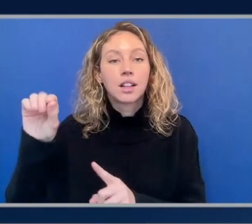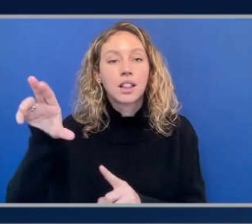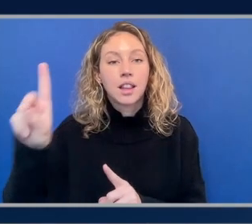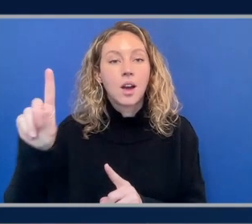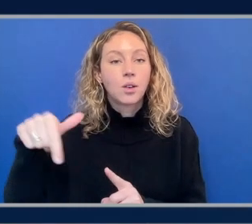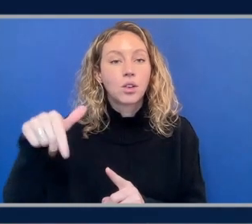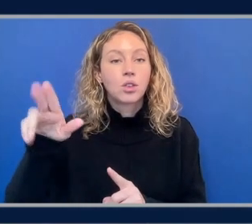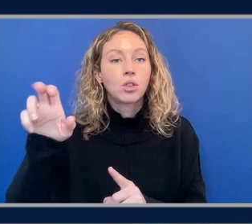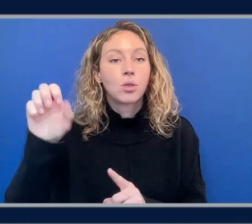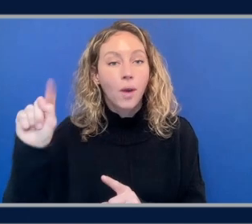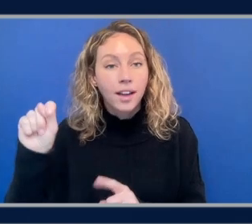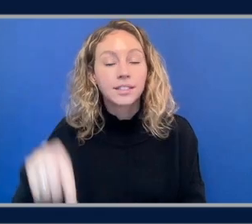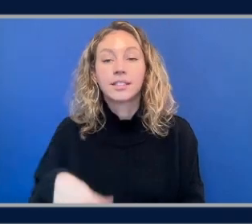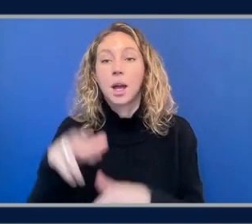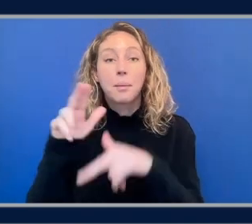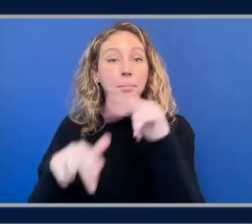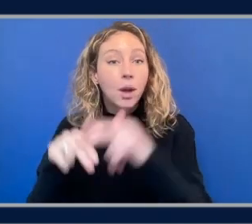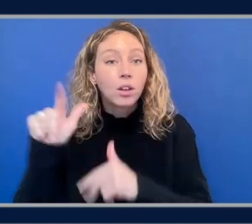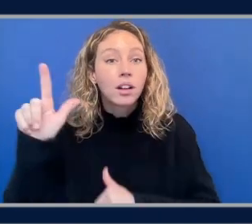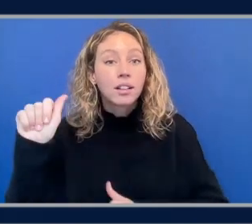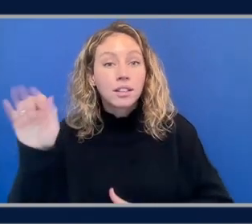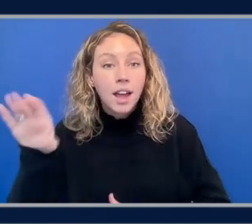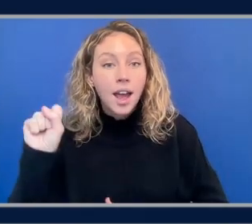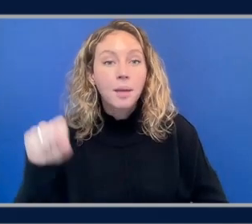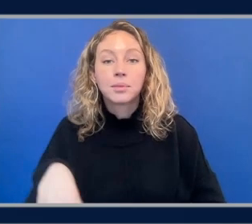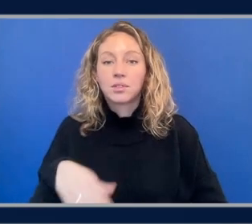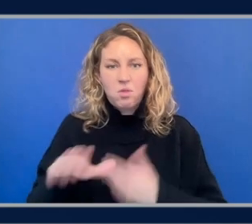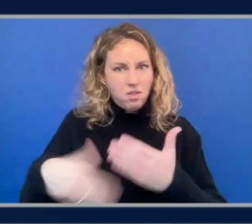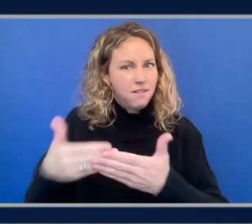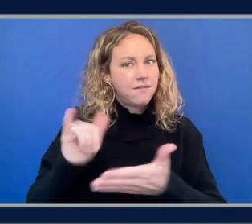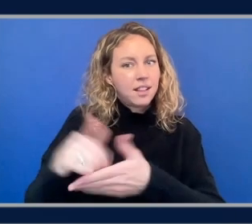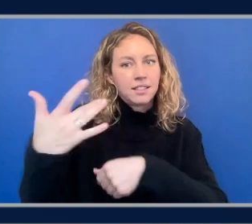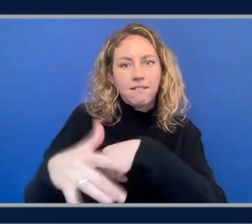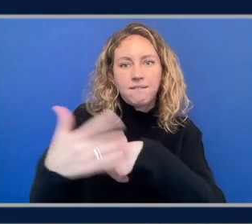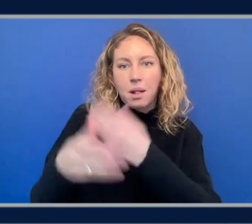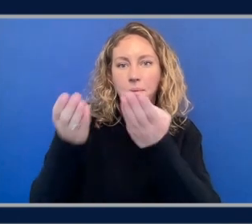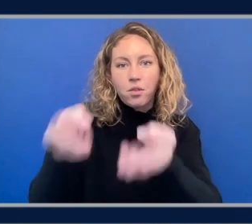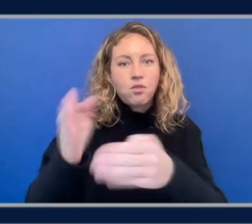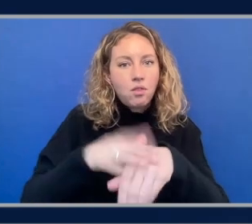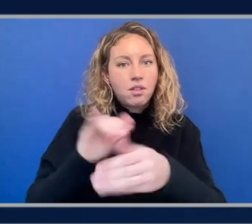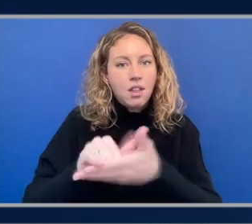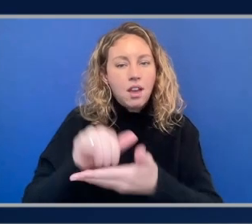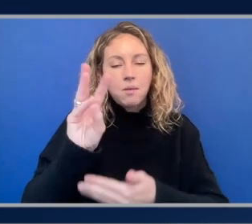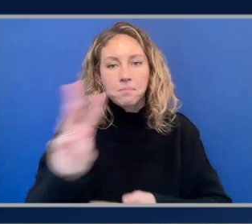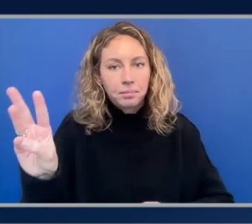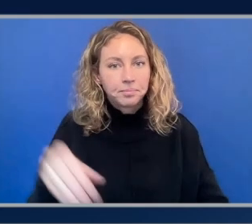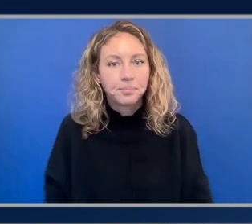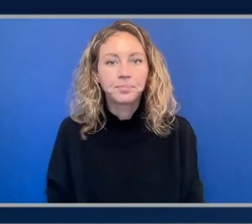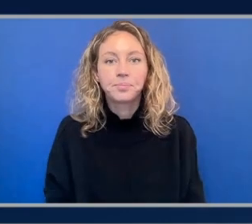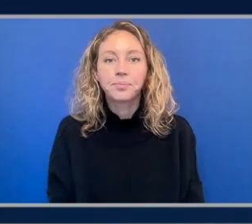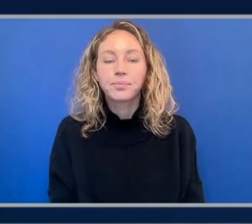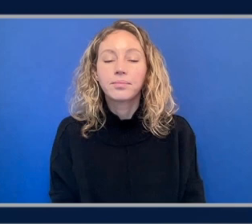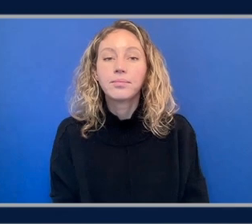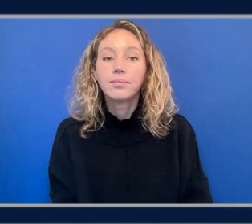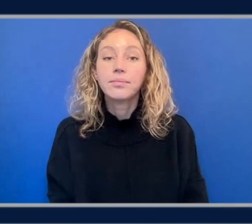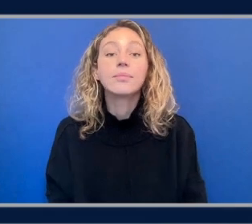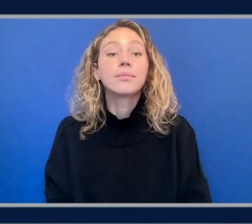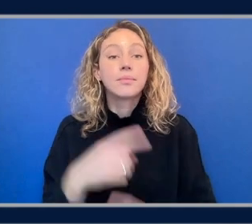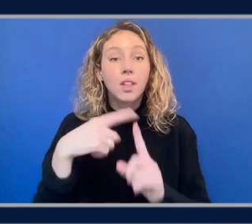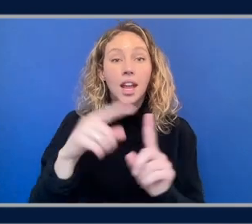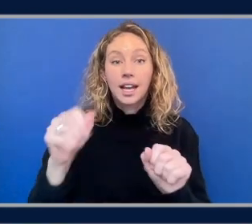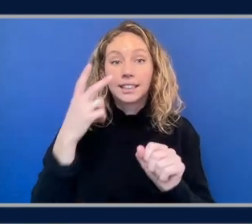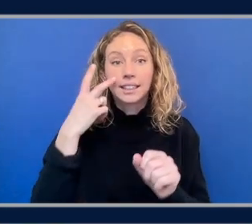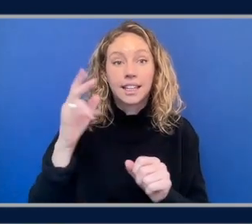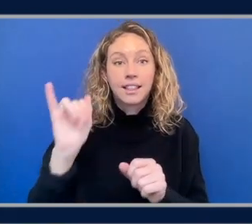Labs is on there? Yep. Various labs, built-in labs. And experience. Cool. Yep. That's right. And we can see that the